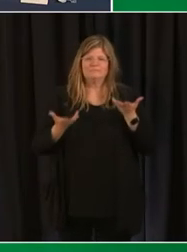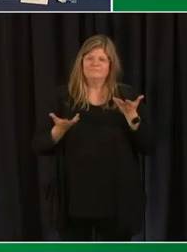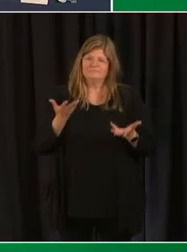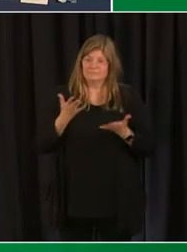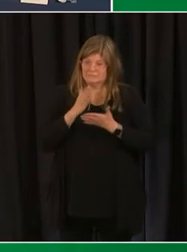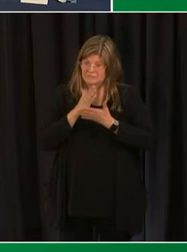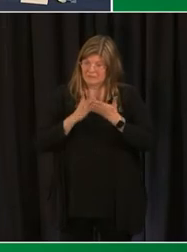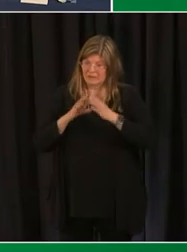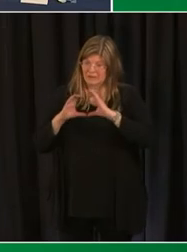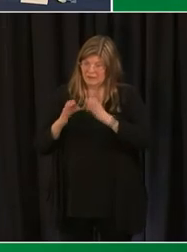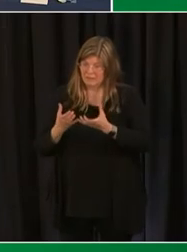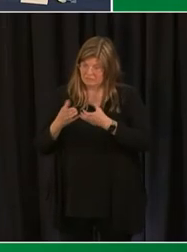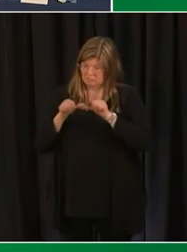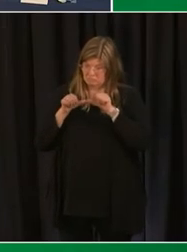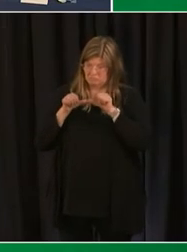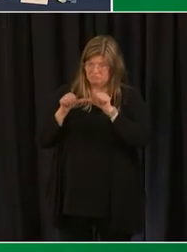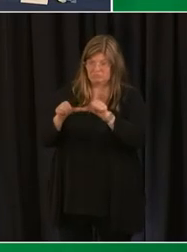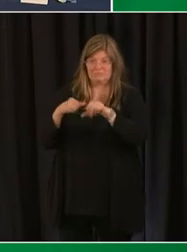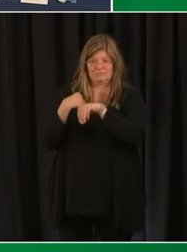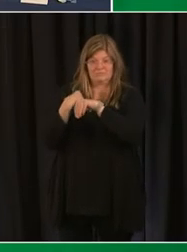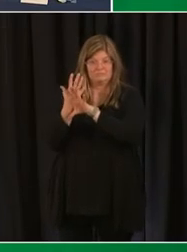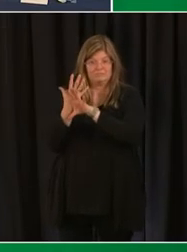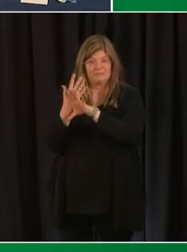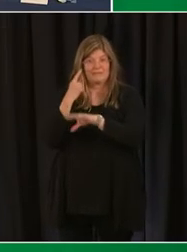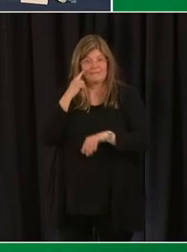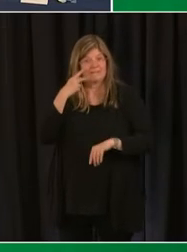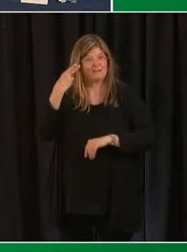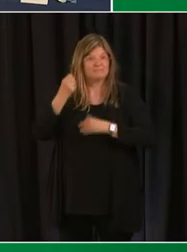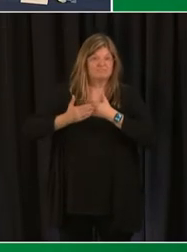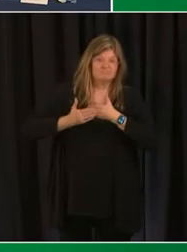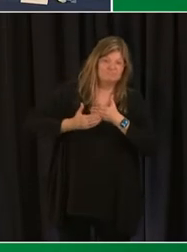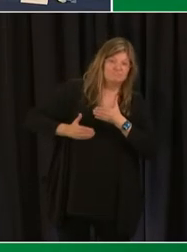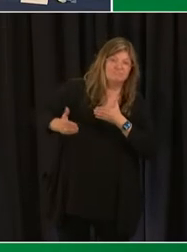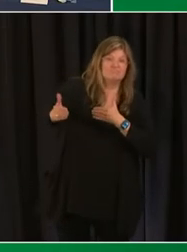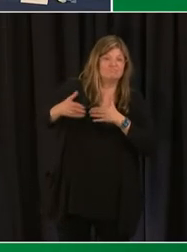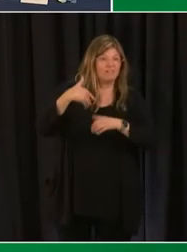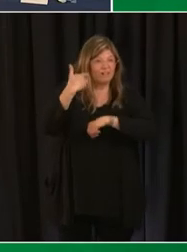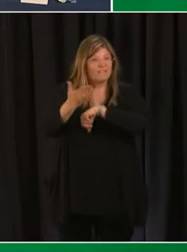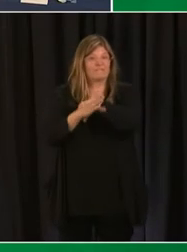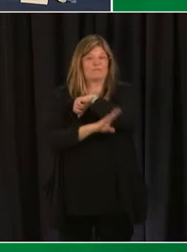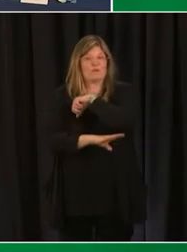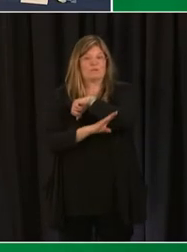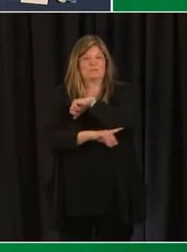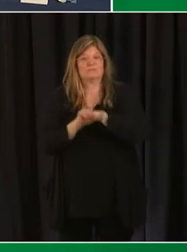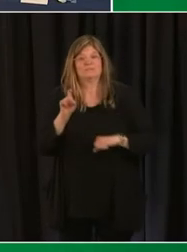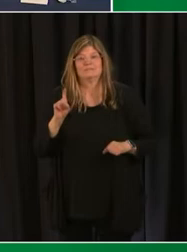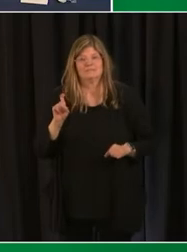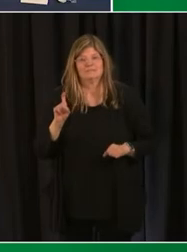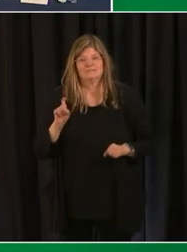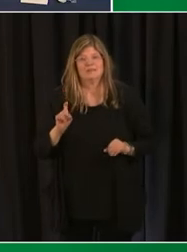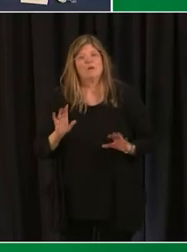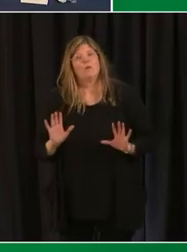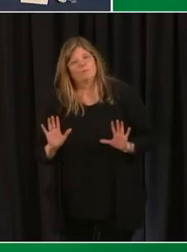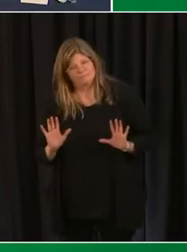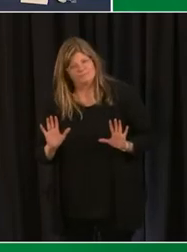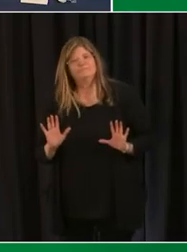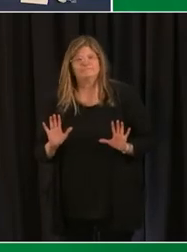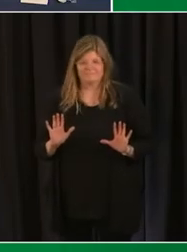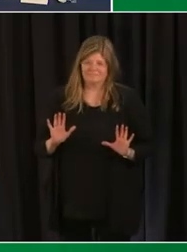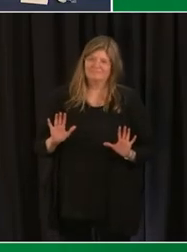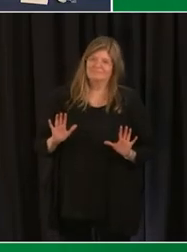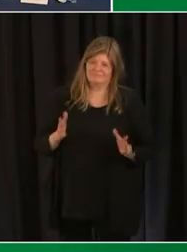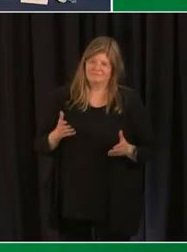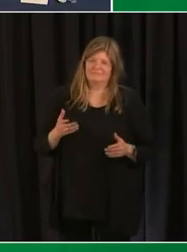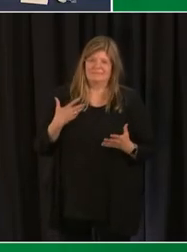some classes will stay virtual for high schoolers going into the next school year great question uh